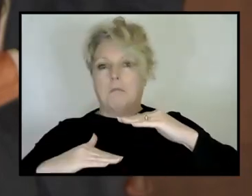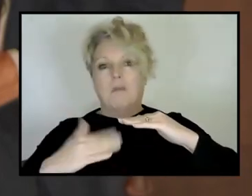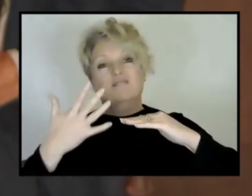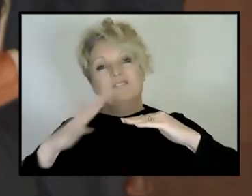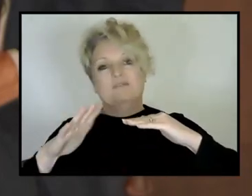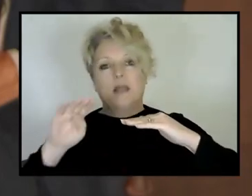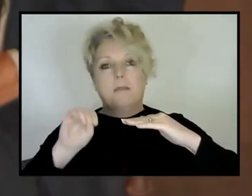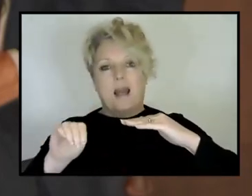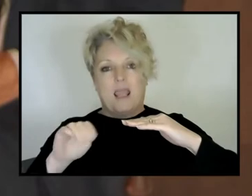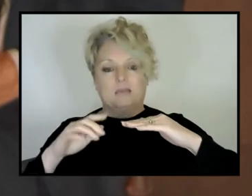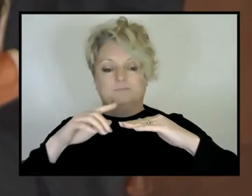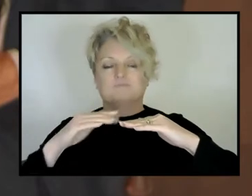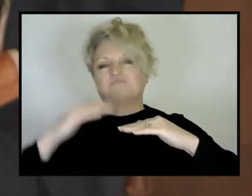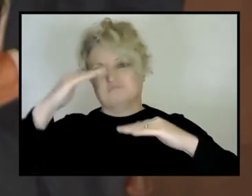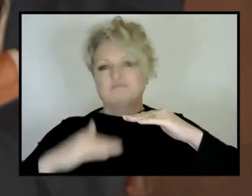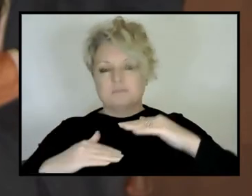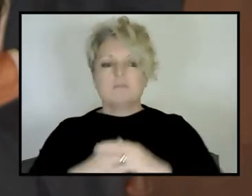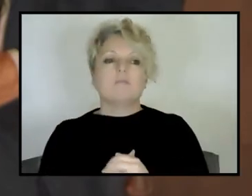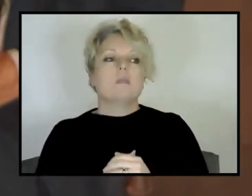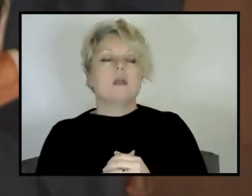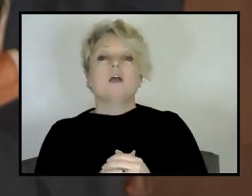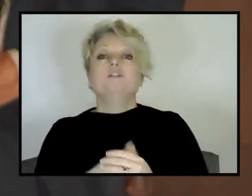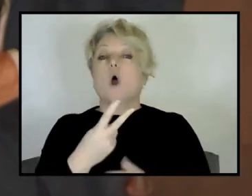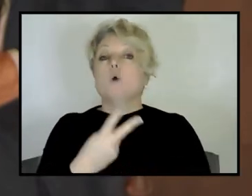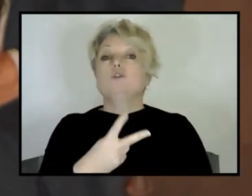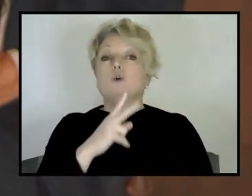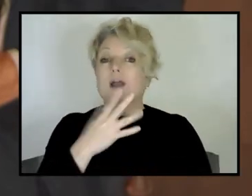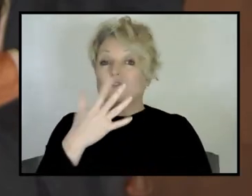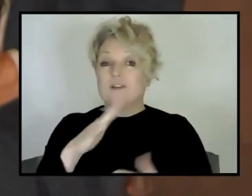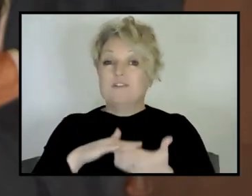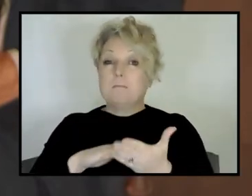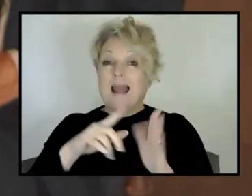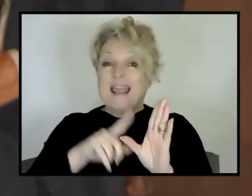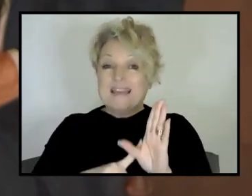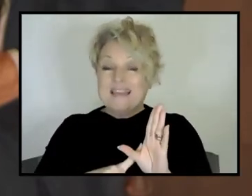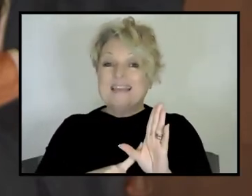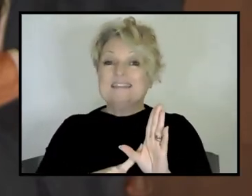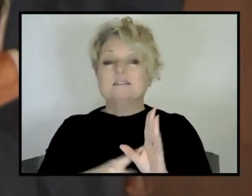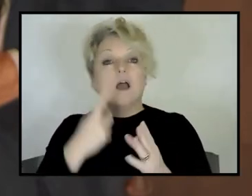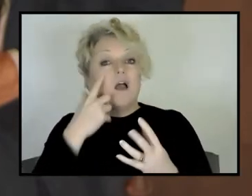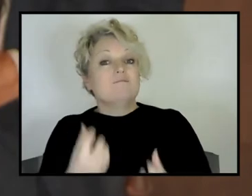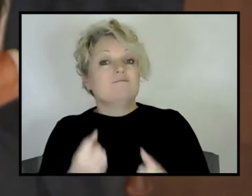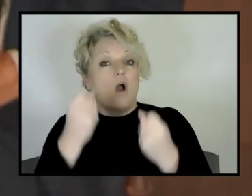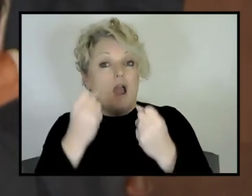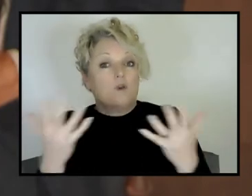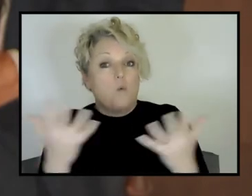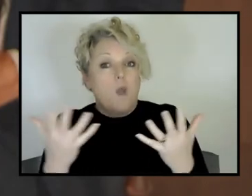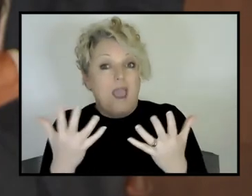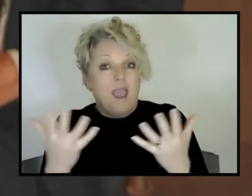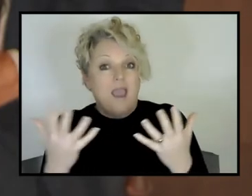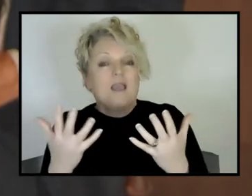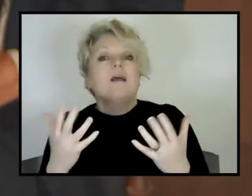so the rock record after 250 million years is really preserved in the continental, um, rock record.